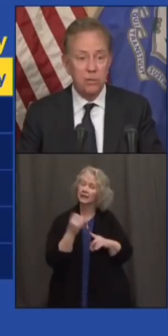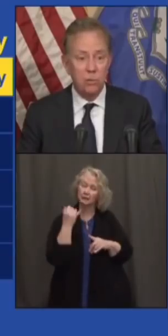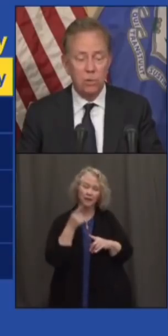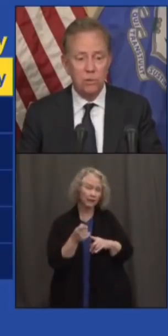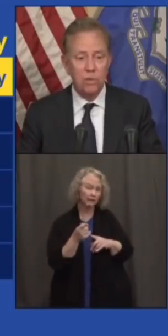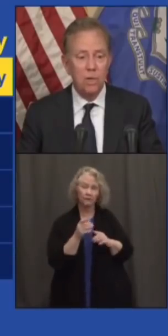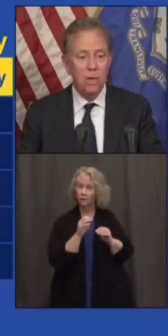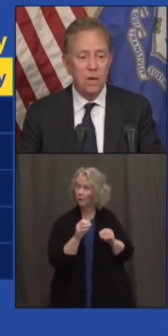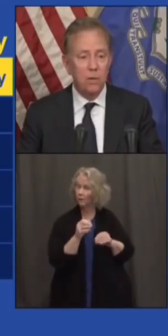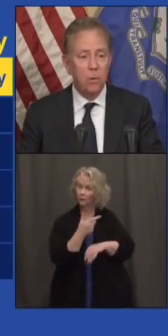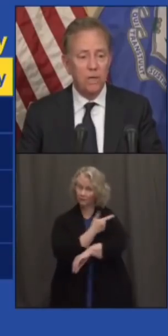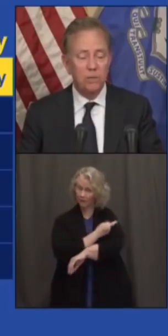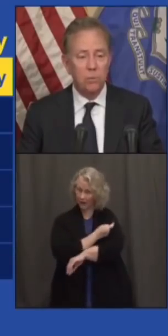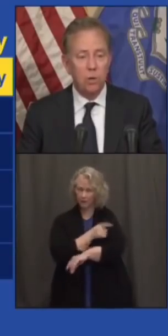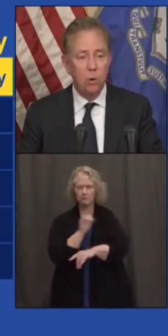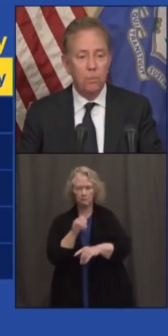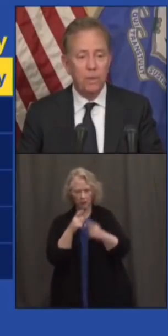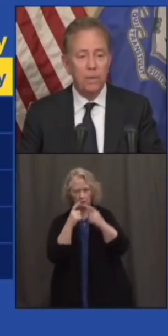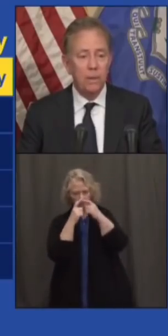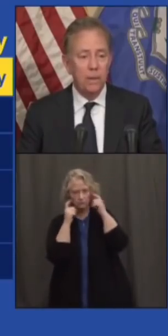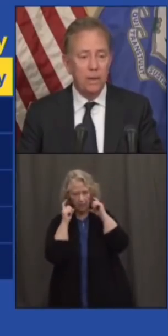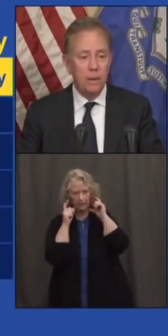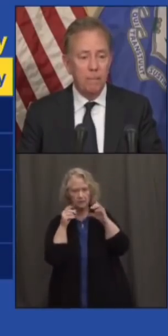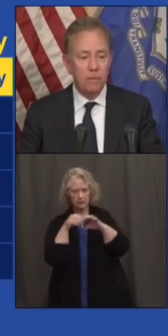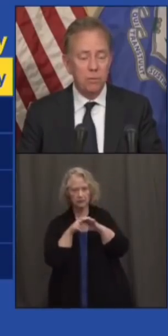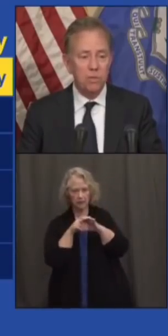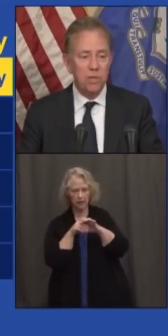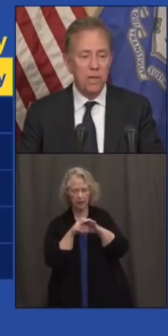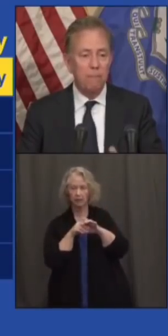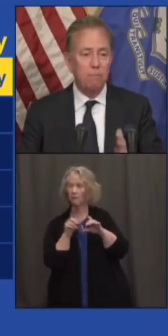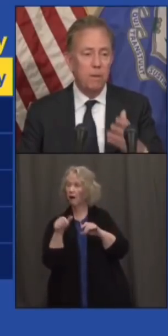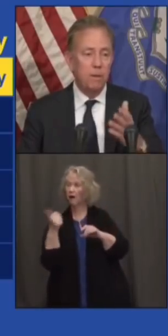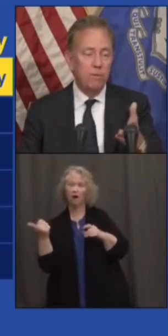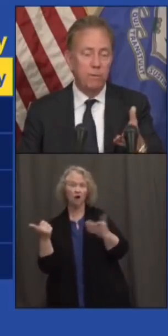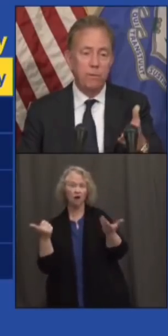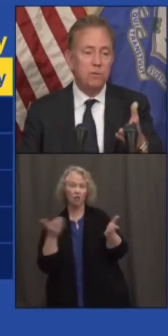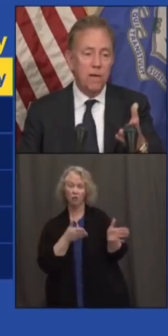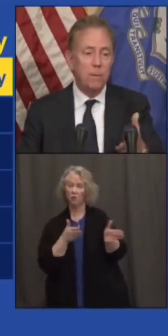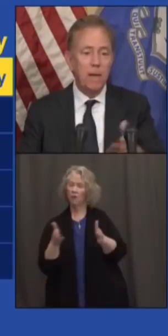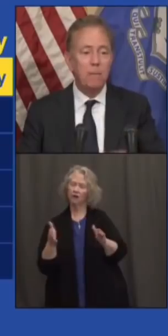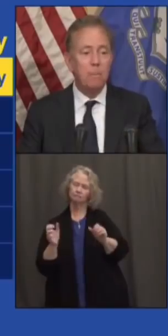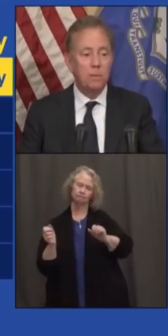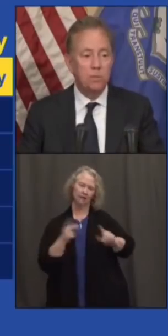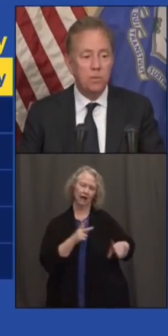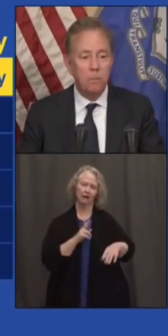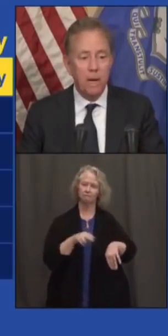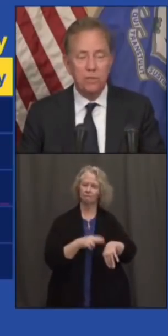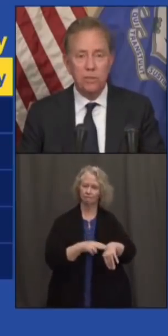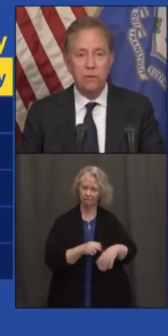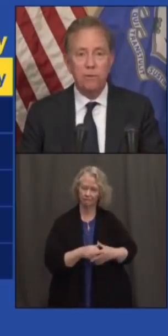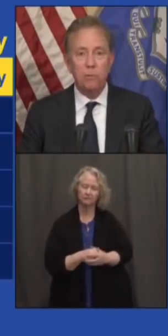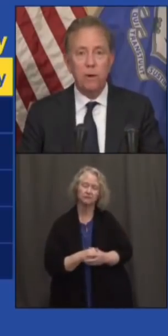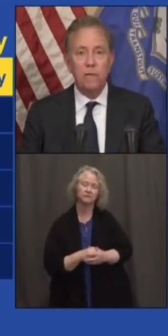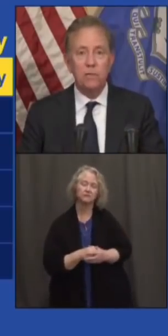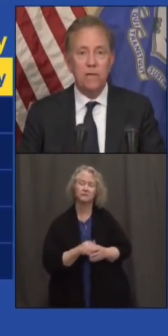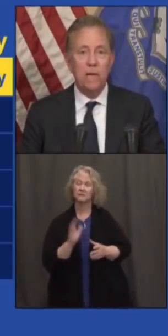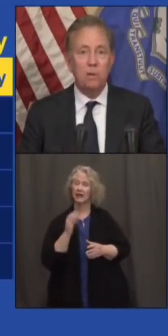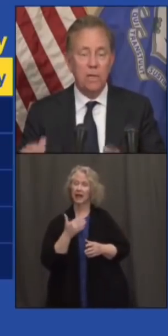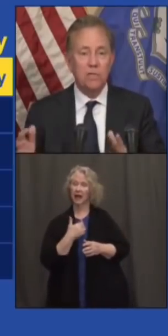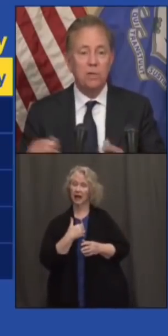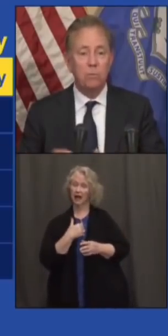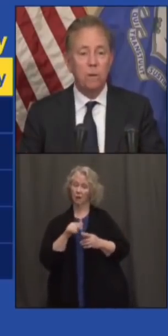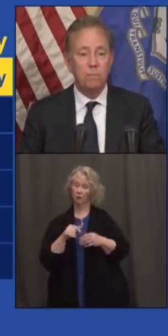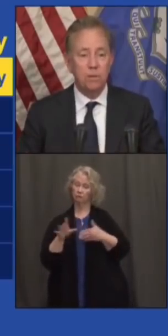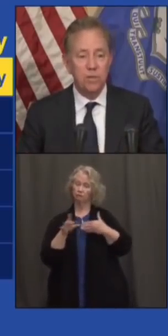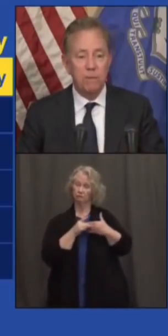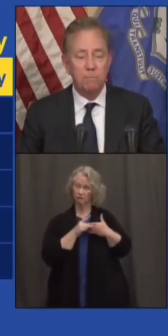mask indoors. Otherwise, we're open. It's worth seeing for the first time in eight months, our positivity rate is now